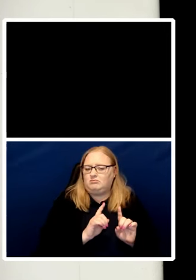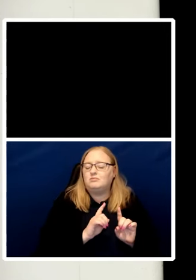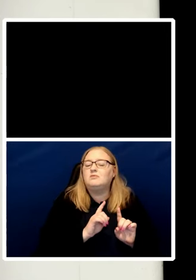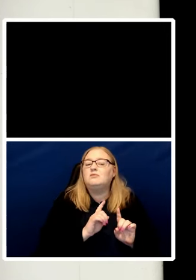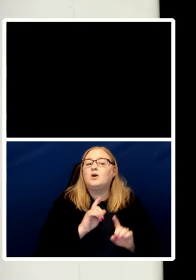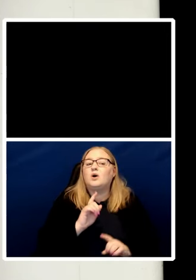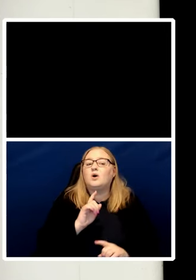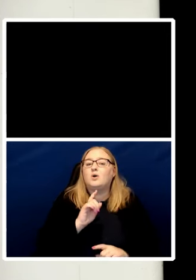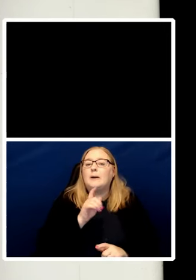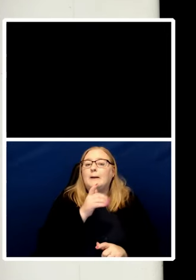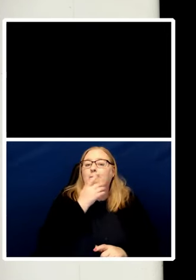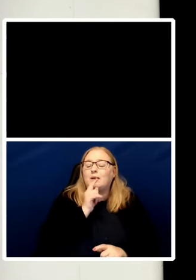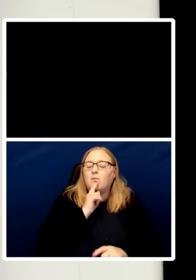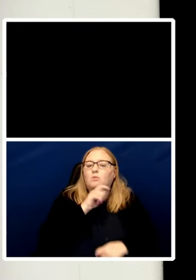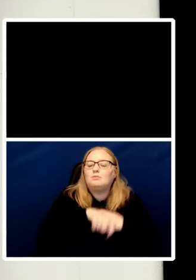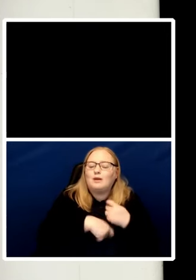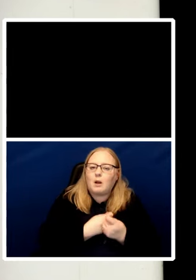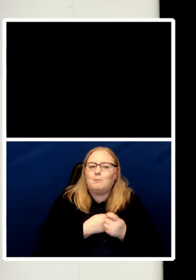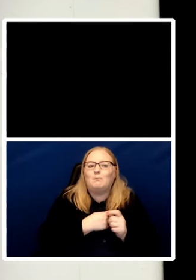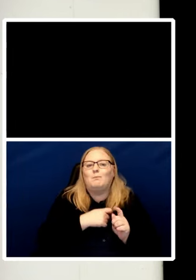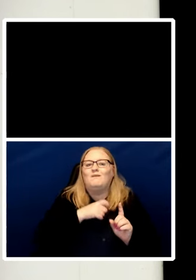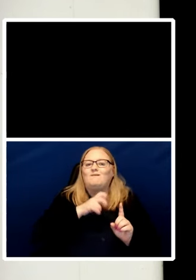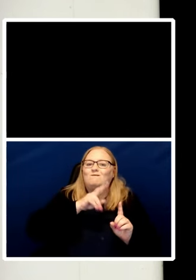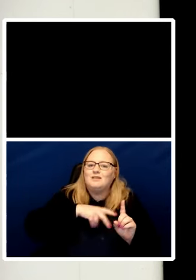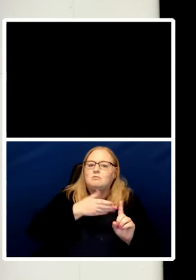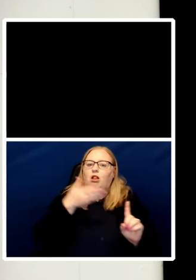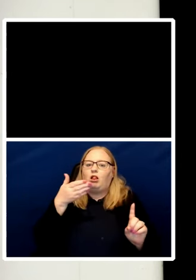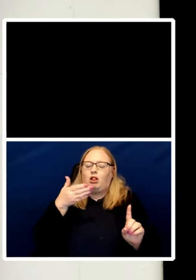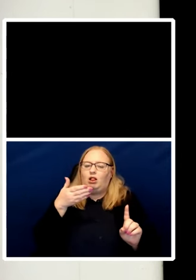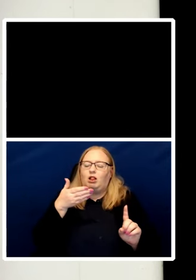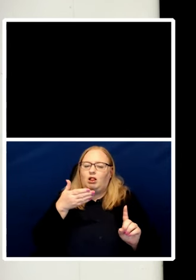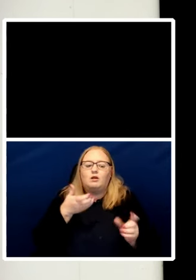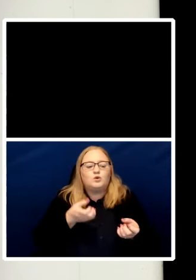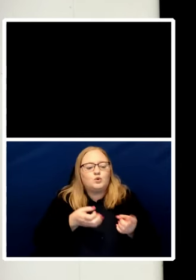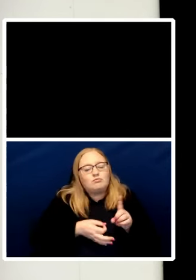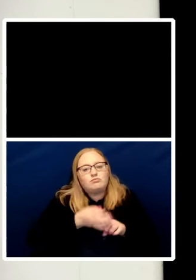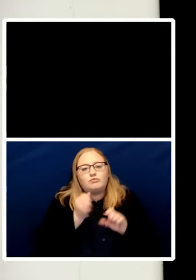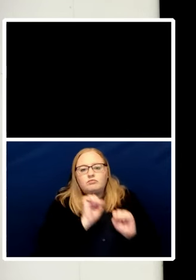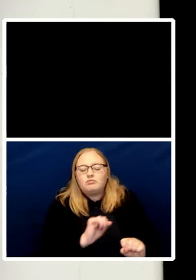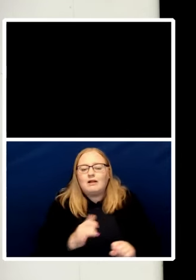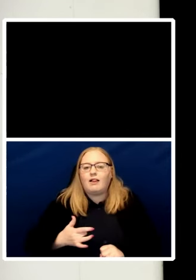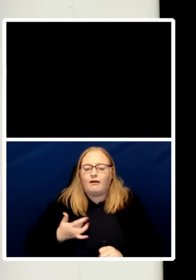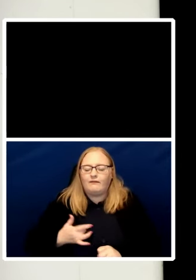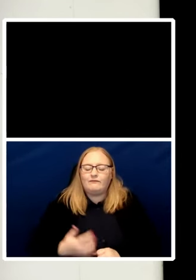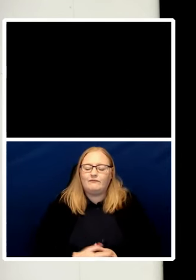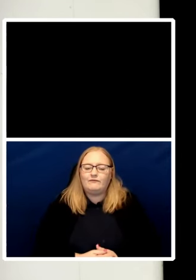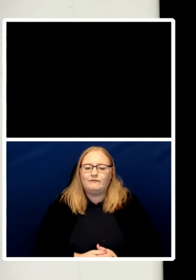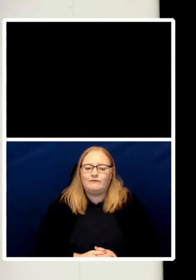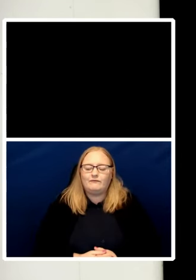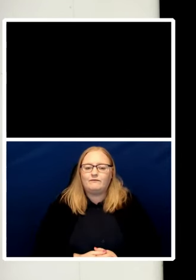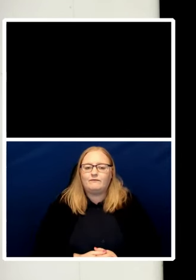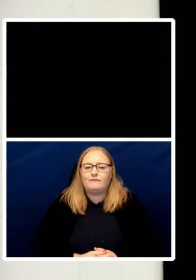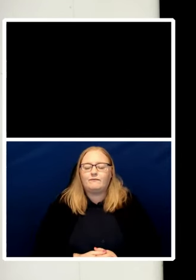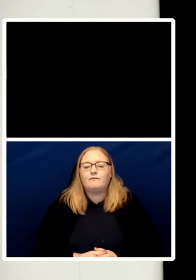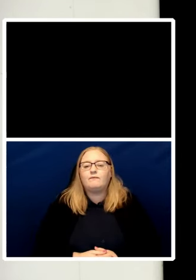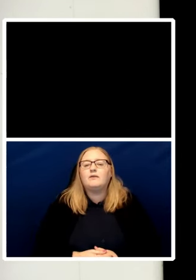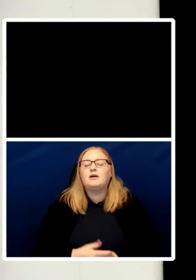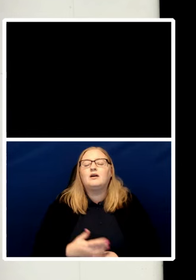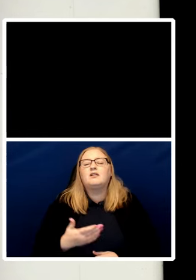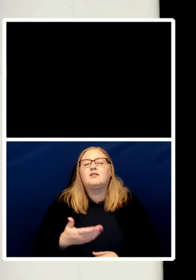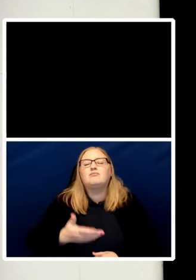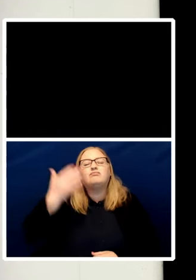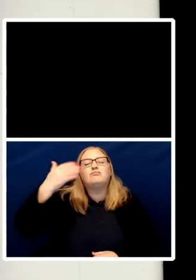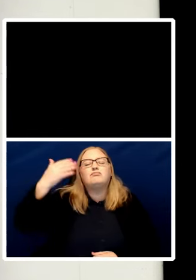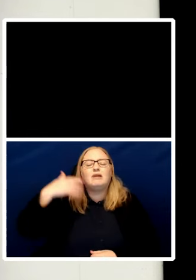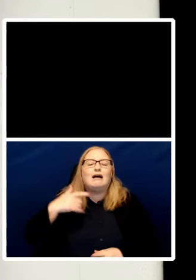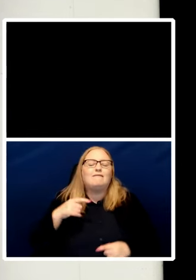order to give them better lives there was an old distinction between civil and political rights and social and economic